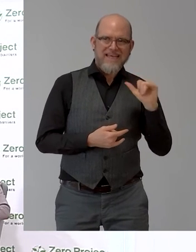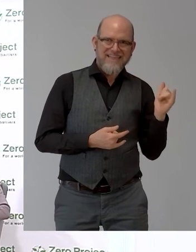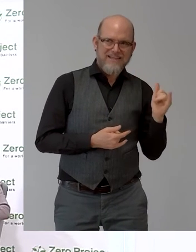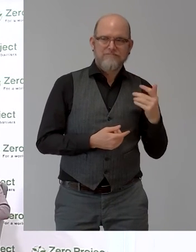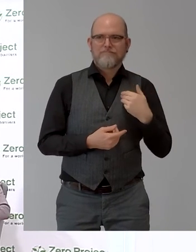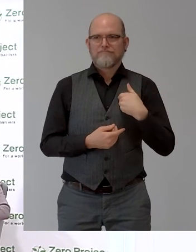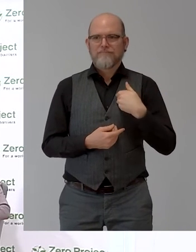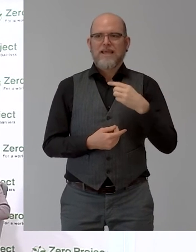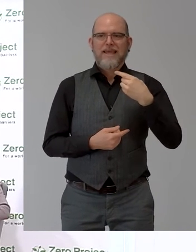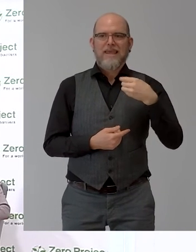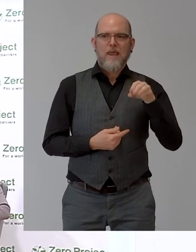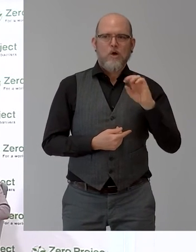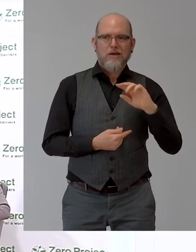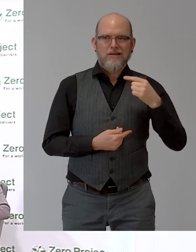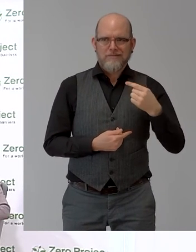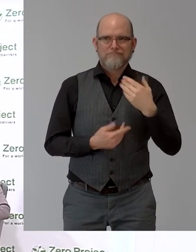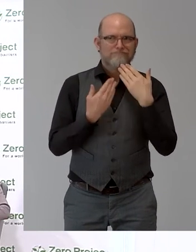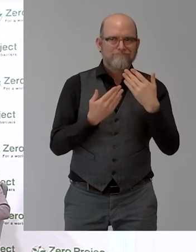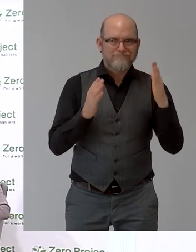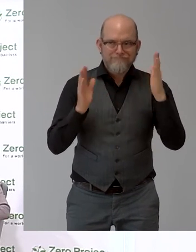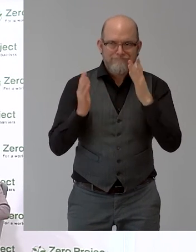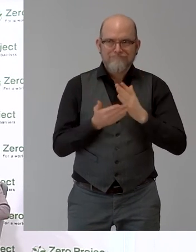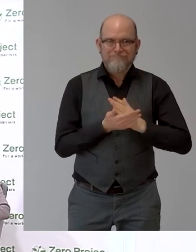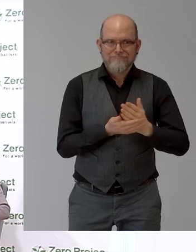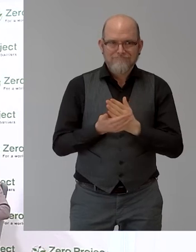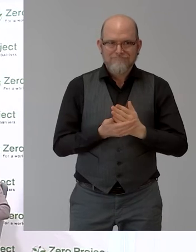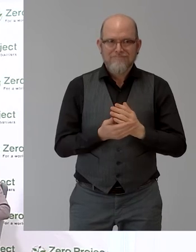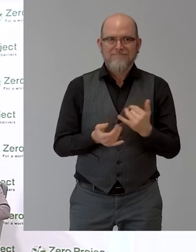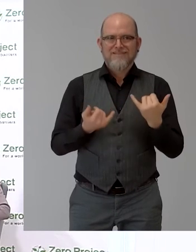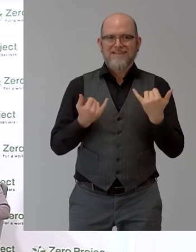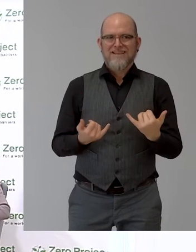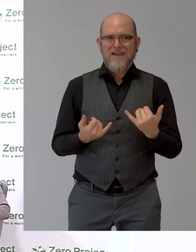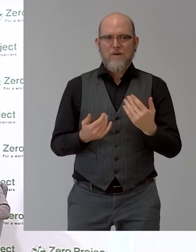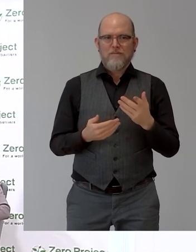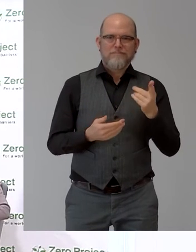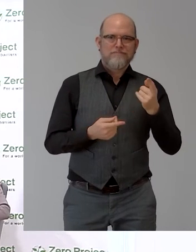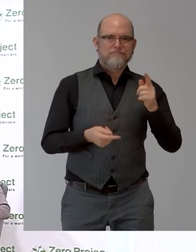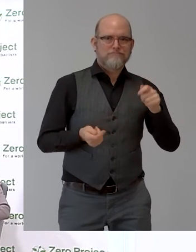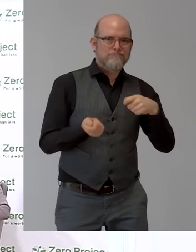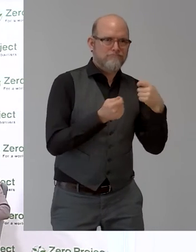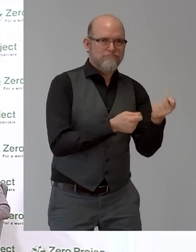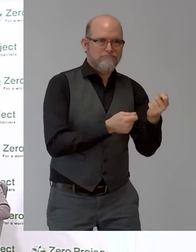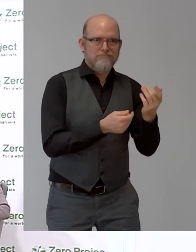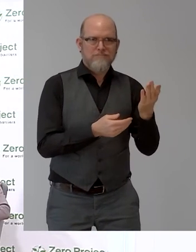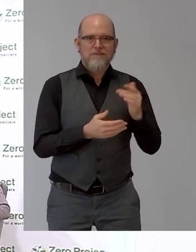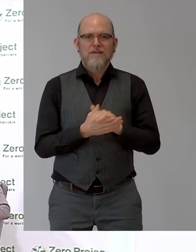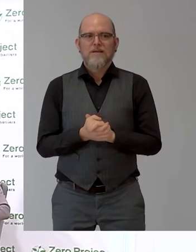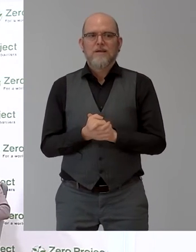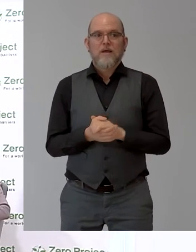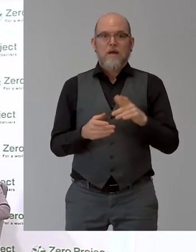Christian, we go in reverse order, how do you judge this and how do you see the chances for success, please? It's a very holistic offer, I guess.